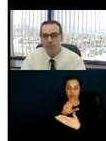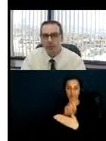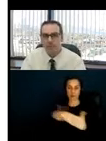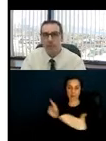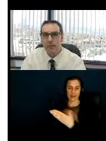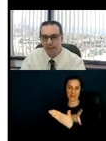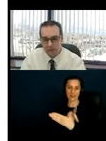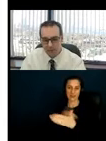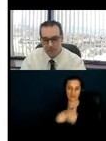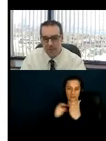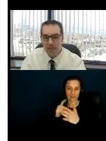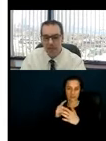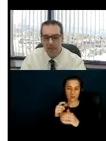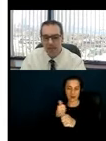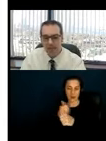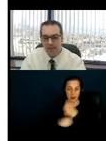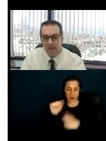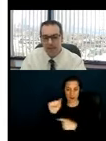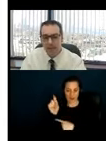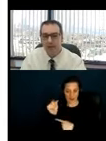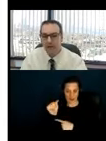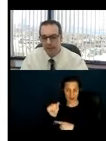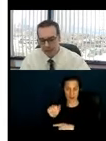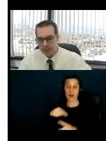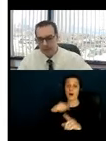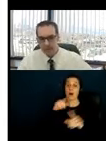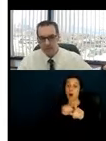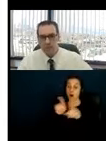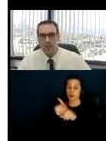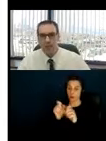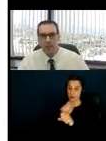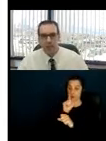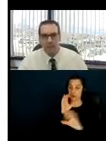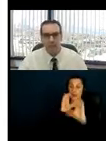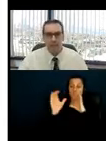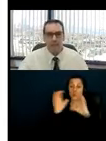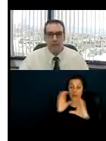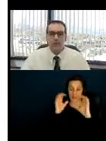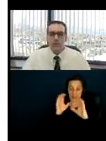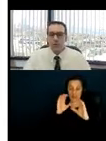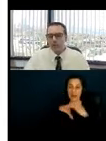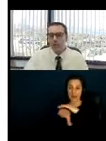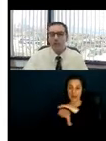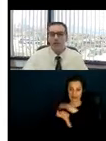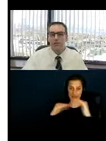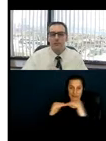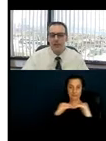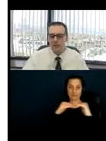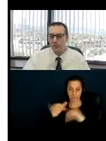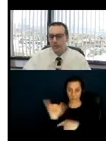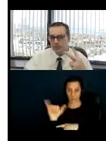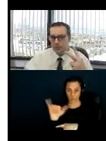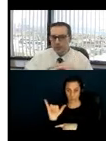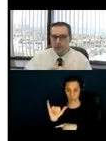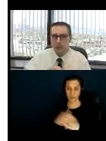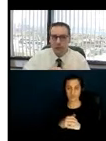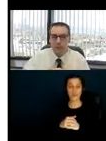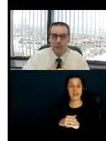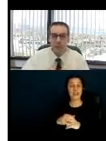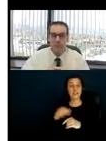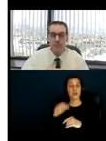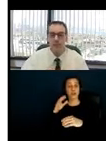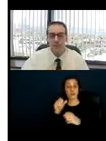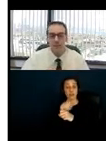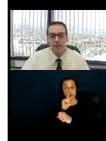effective communication is had in these scenarios as well. So ensuring non-discrimination, we have to look at two